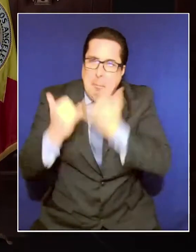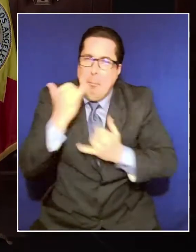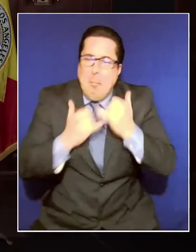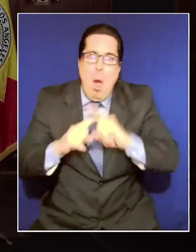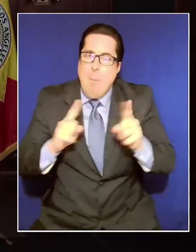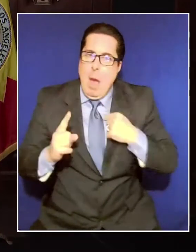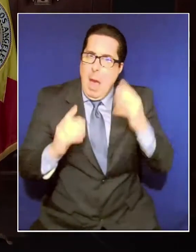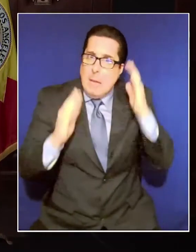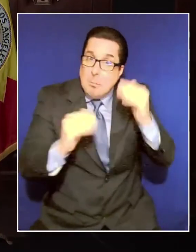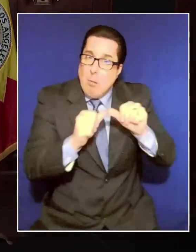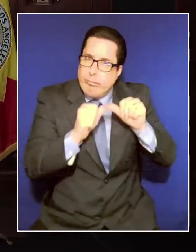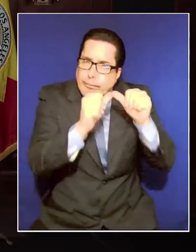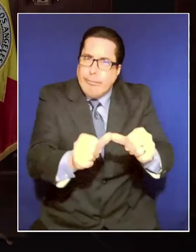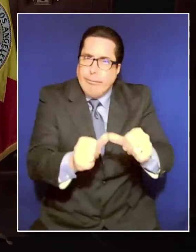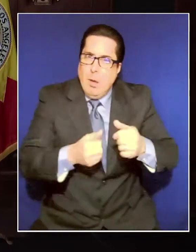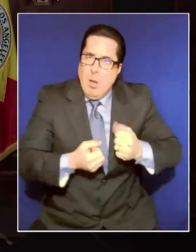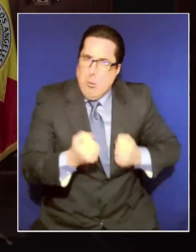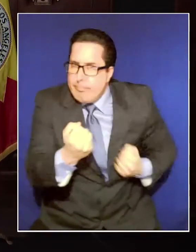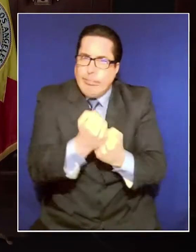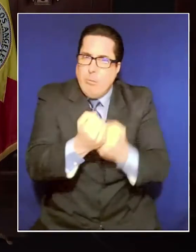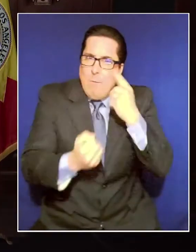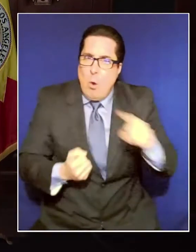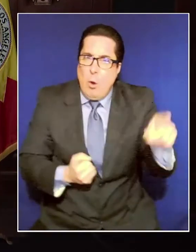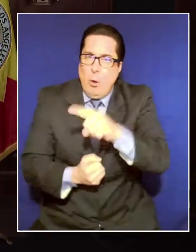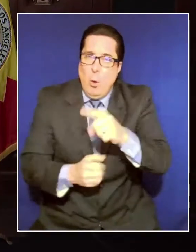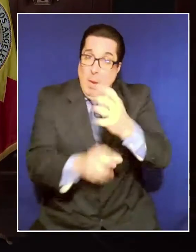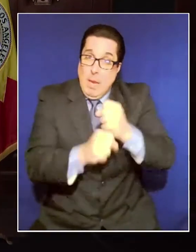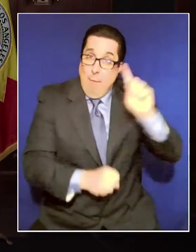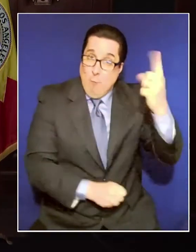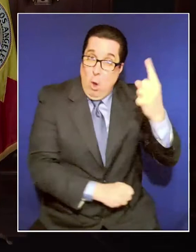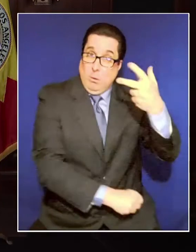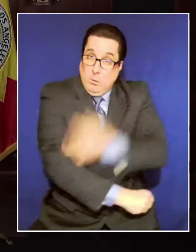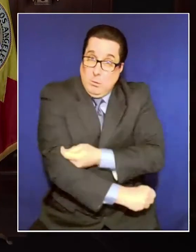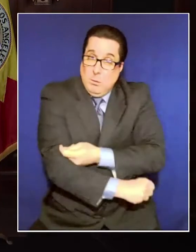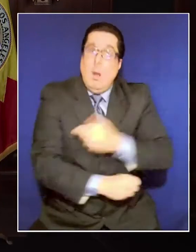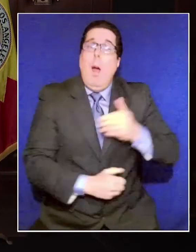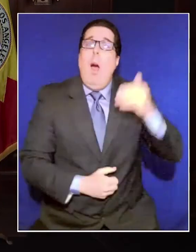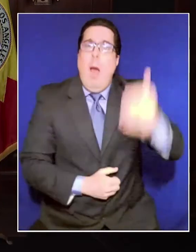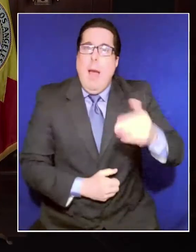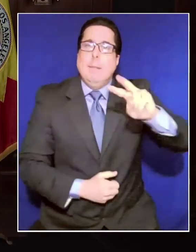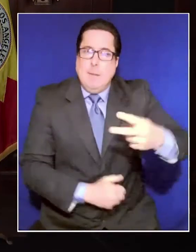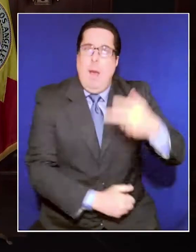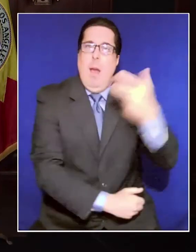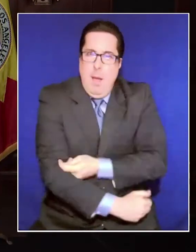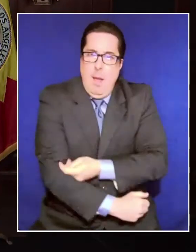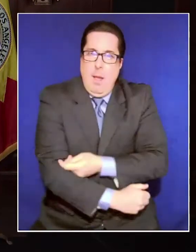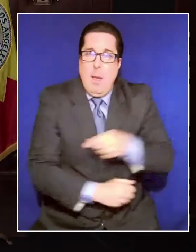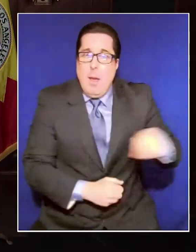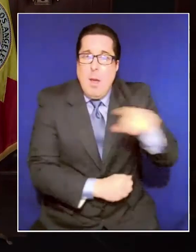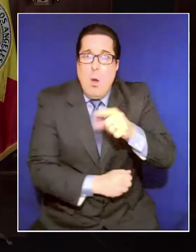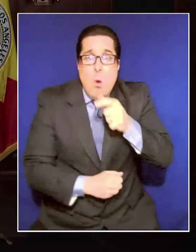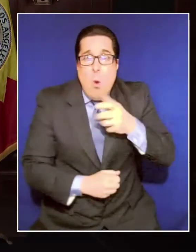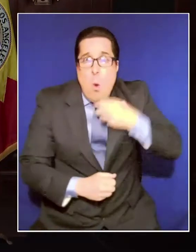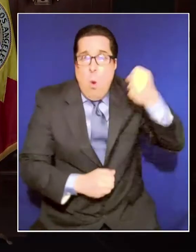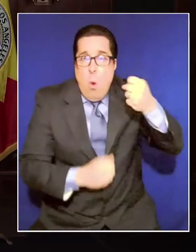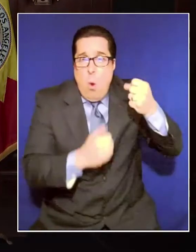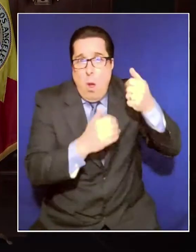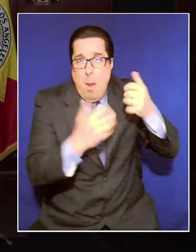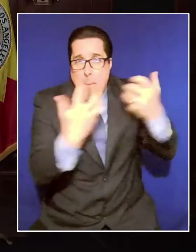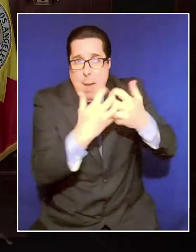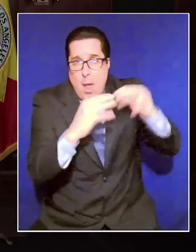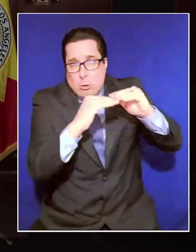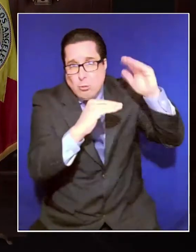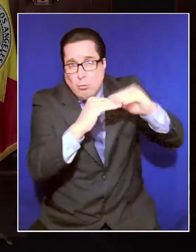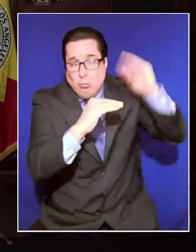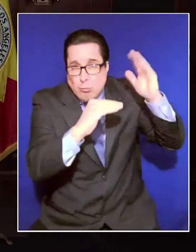second dose to expand who qualifies by age and geography and job for vaccinations. And we've done our part to get